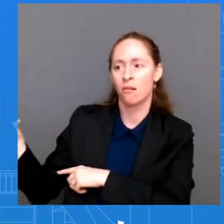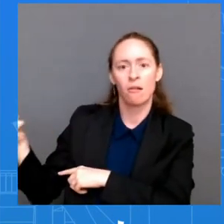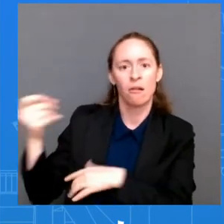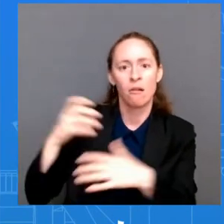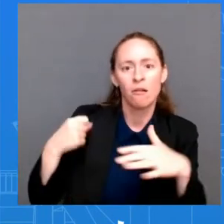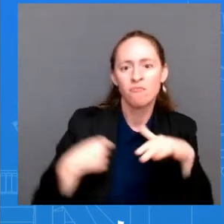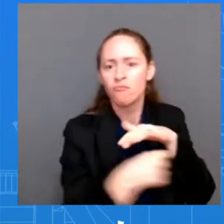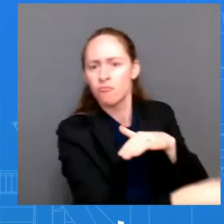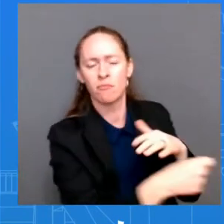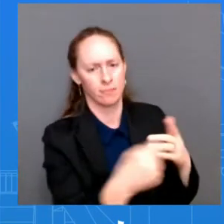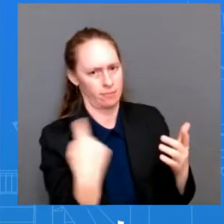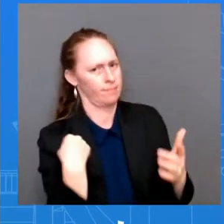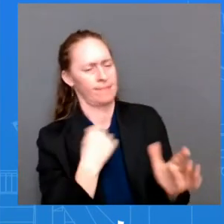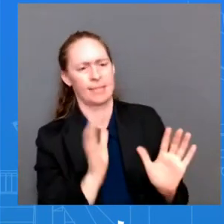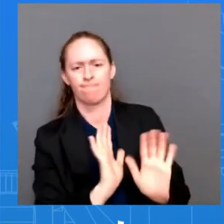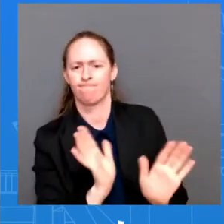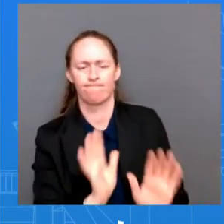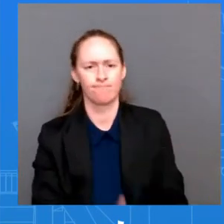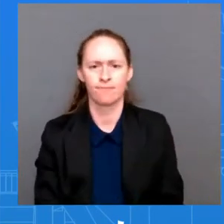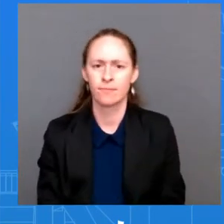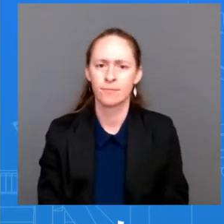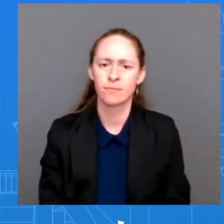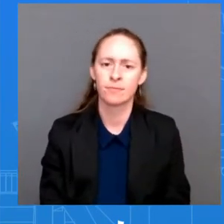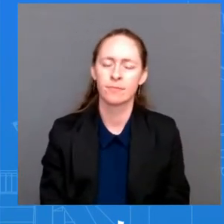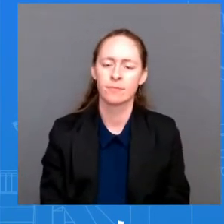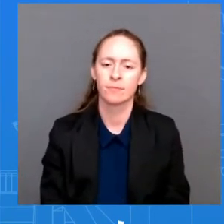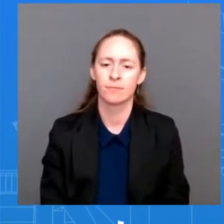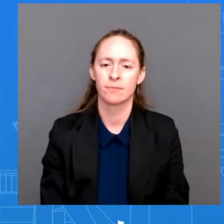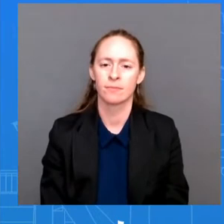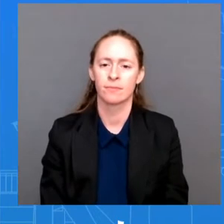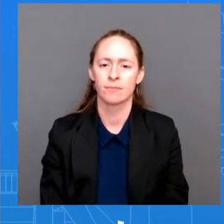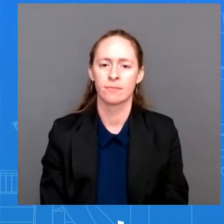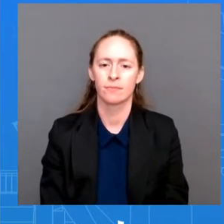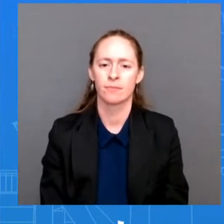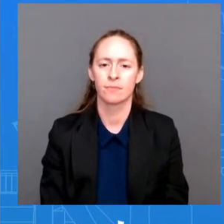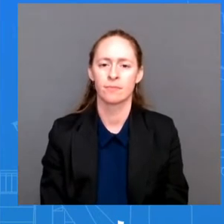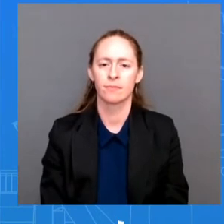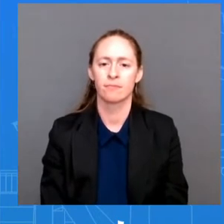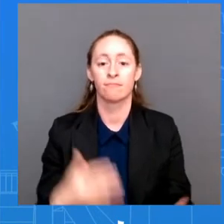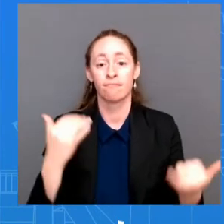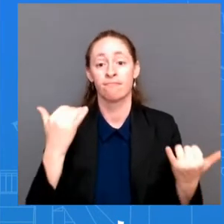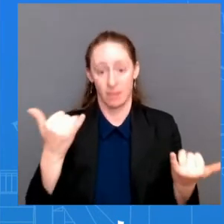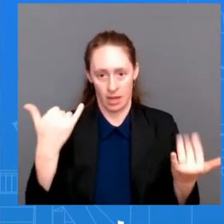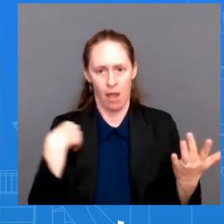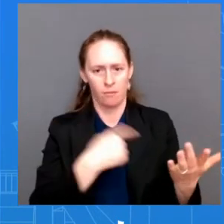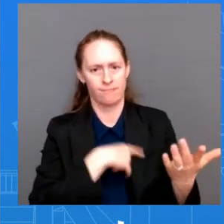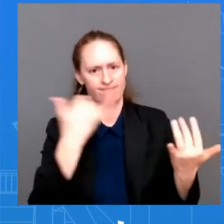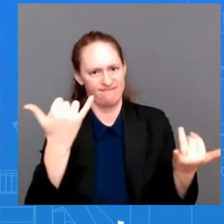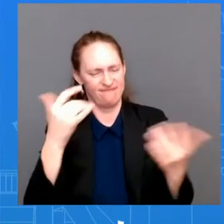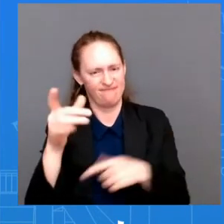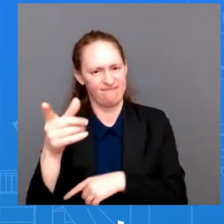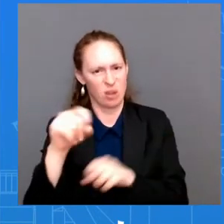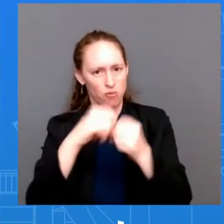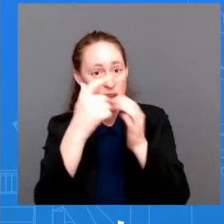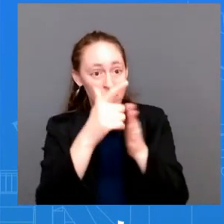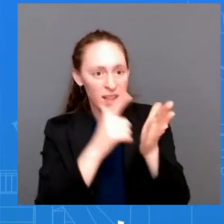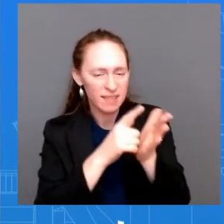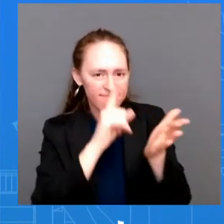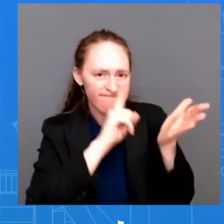threat to her. This is an open criminal investigation, and so I'm going to refer you to law enforcement for any further comment.